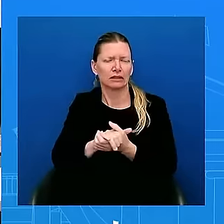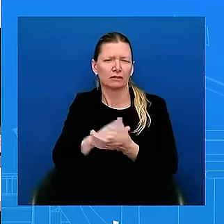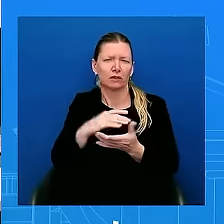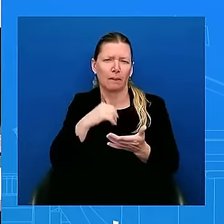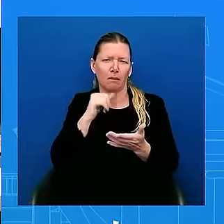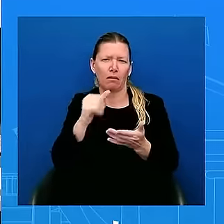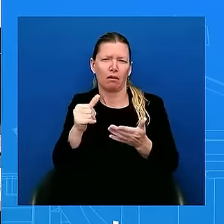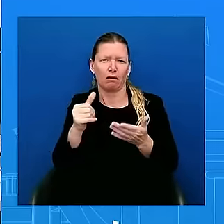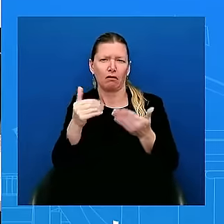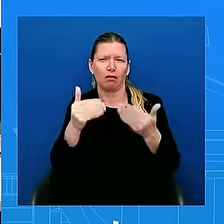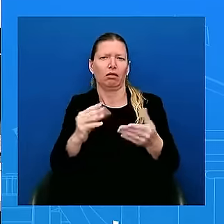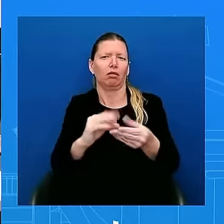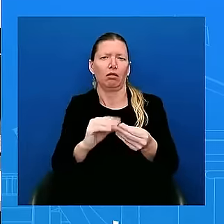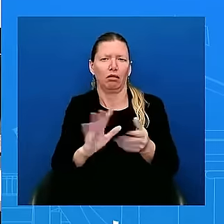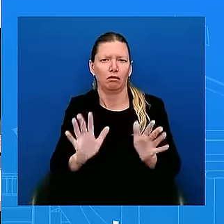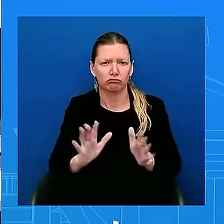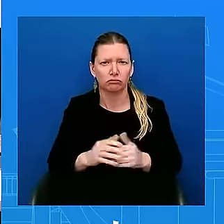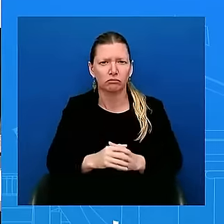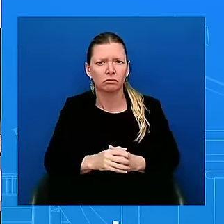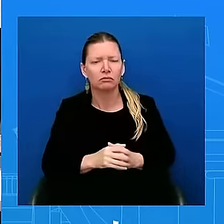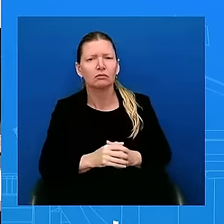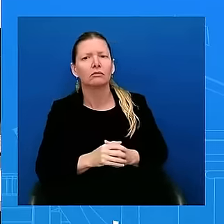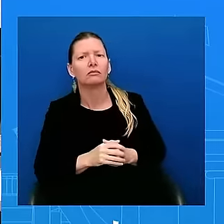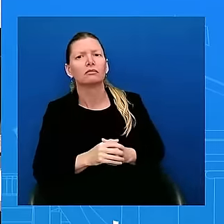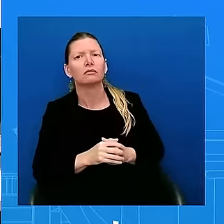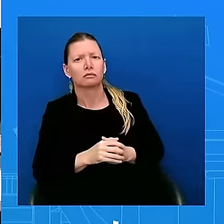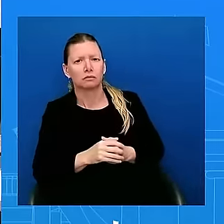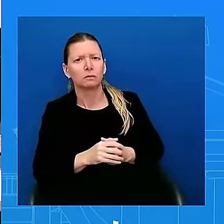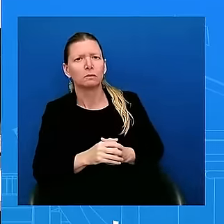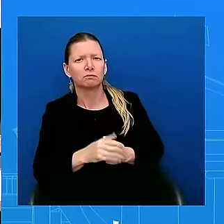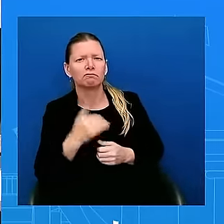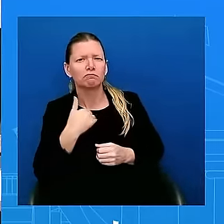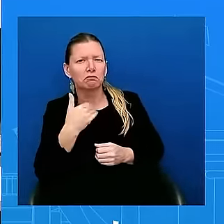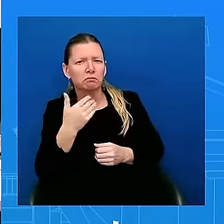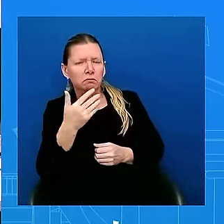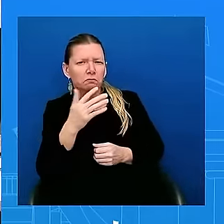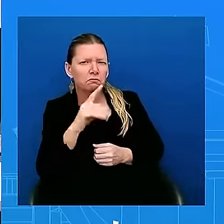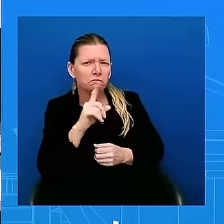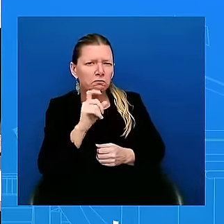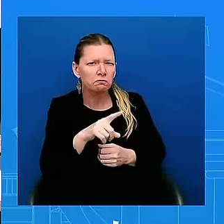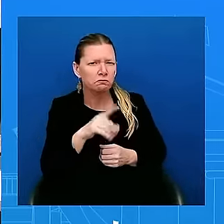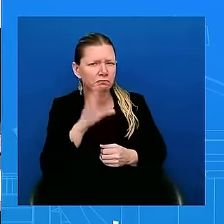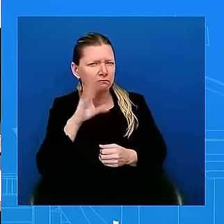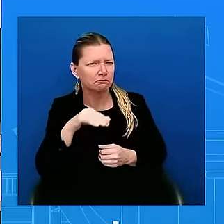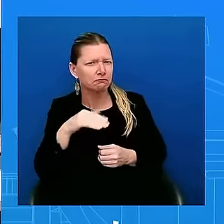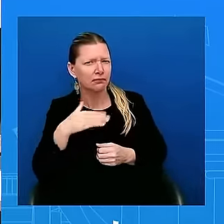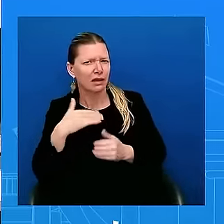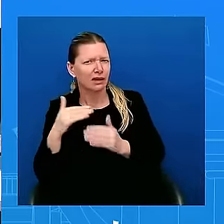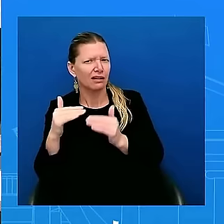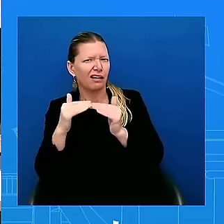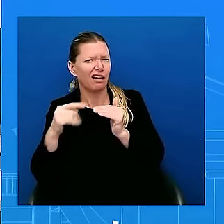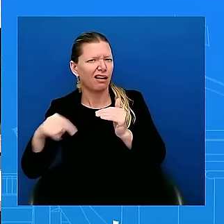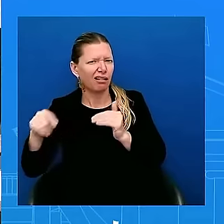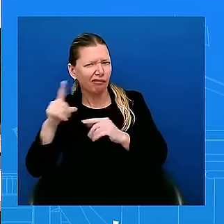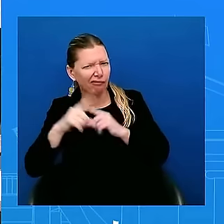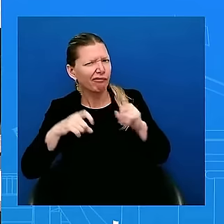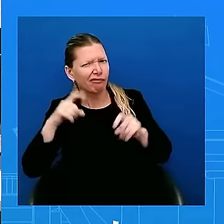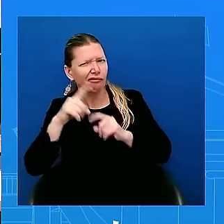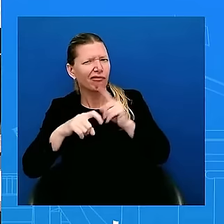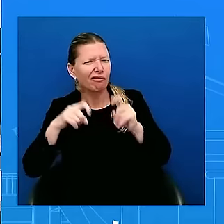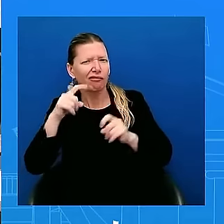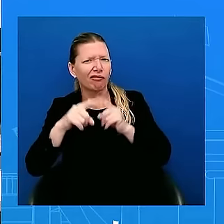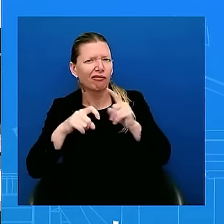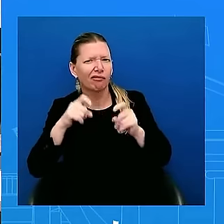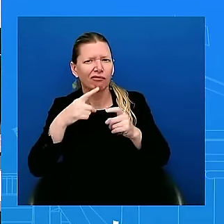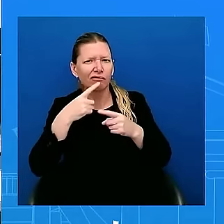questions and just given the historic nature of the announcement and the decision I think it's important to get some more transparency you just said that the president thought long and hard about the